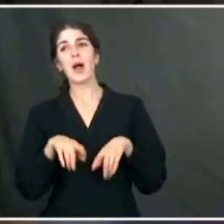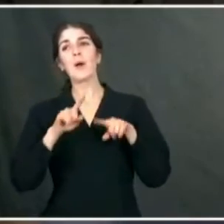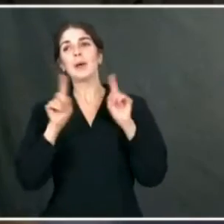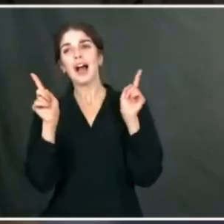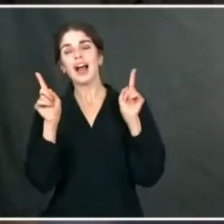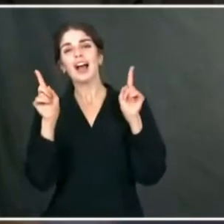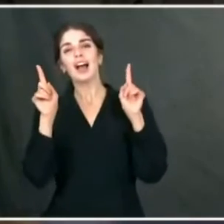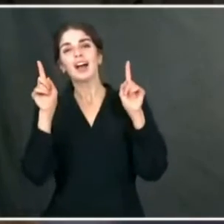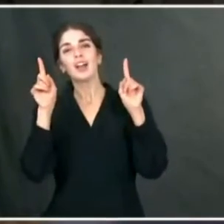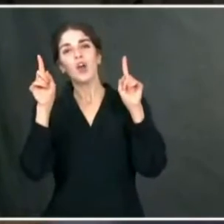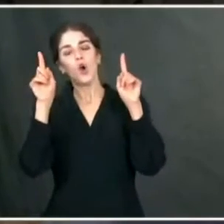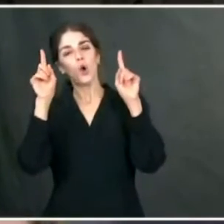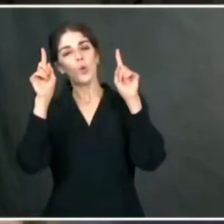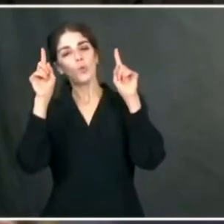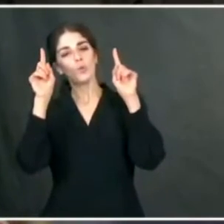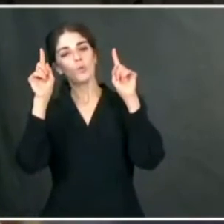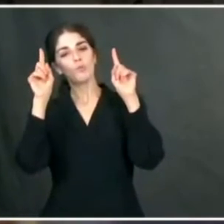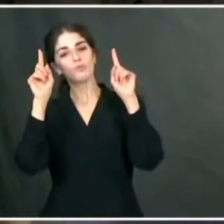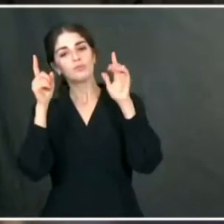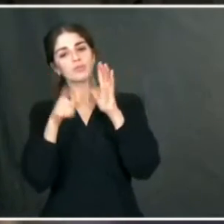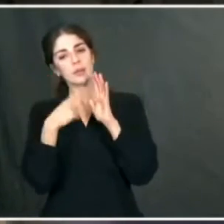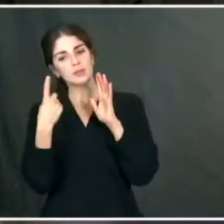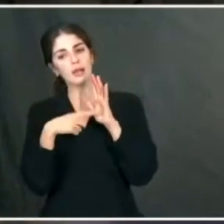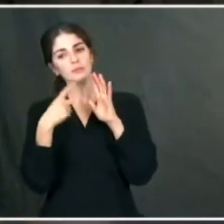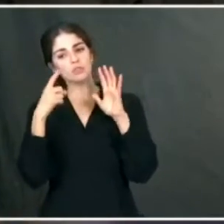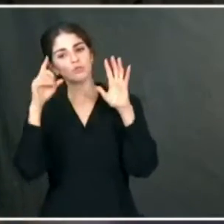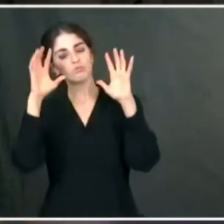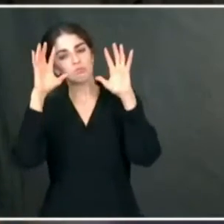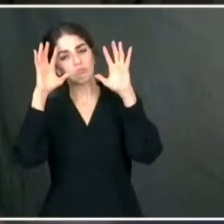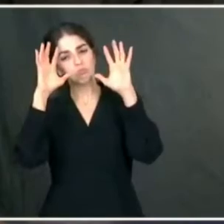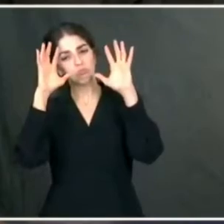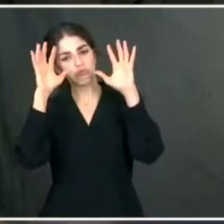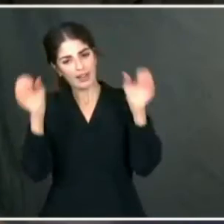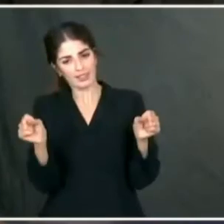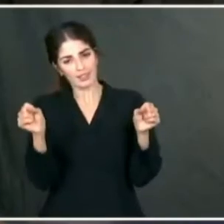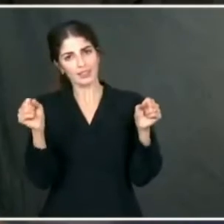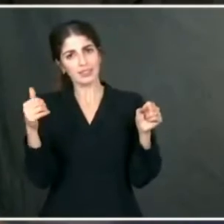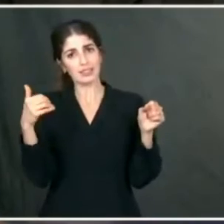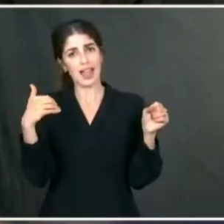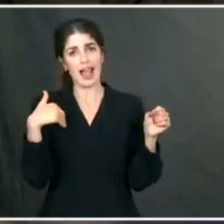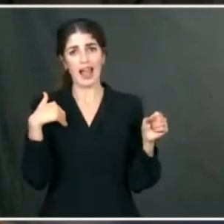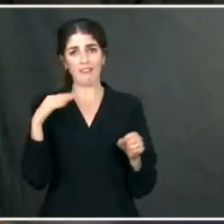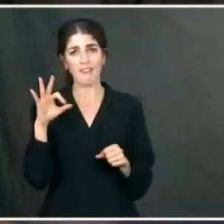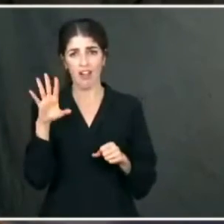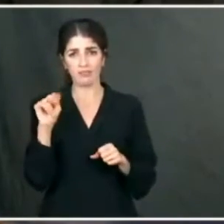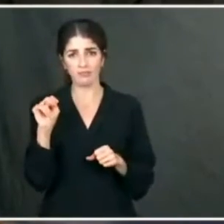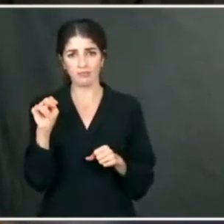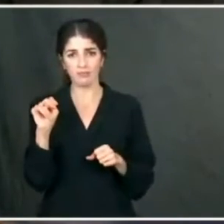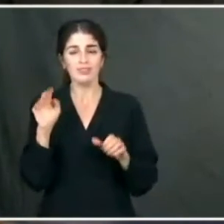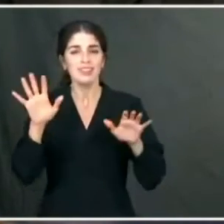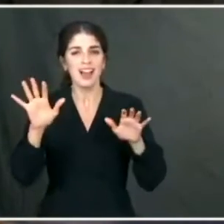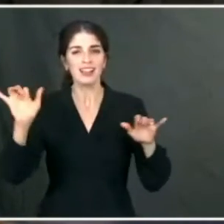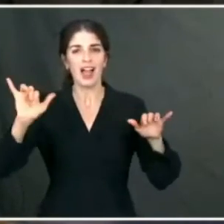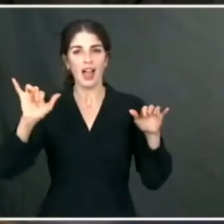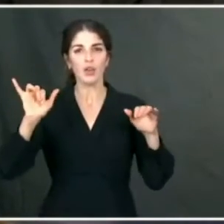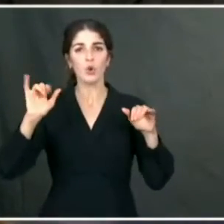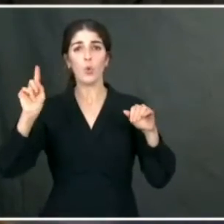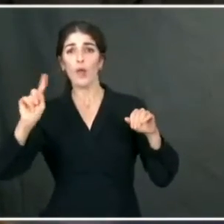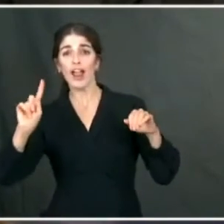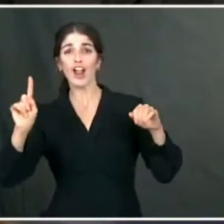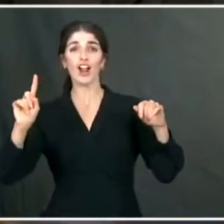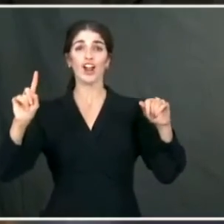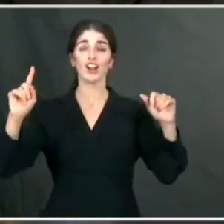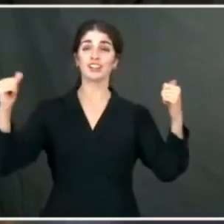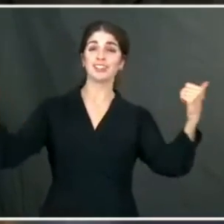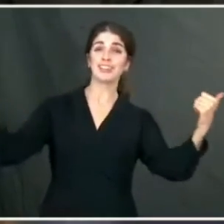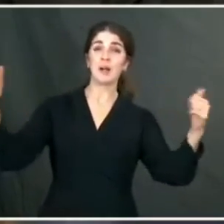candidates have some events where they're fun for the candidates. The big crowd and the acceptance speech